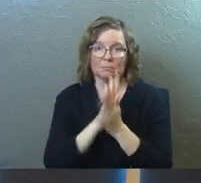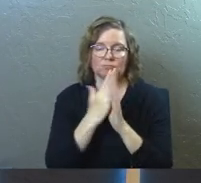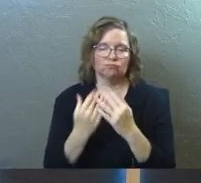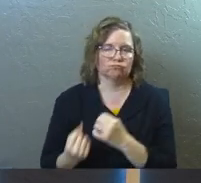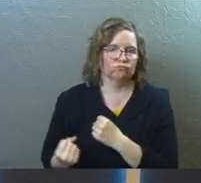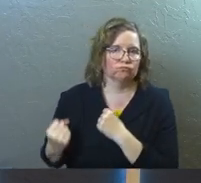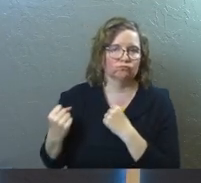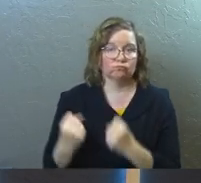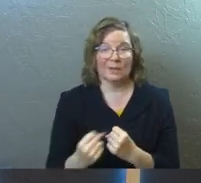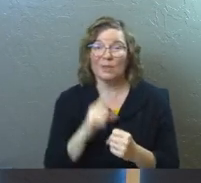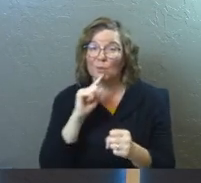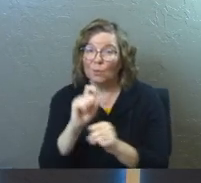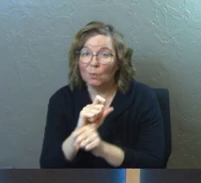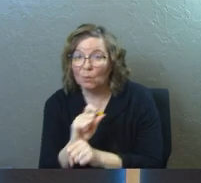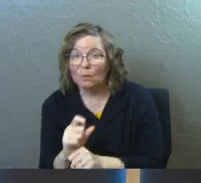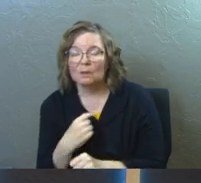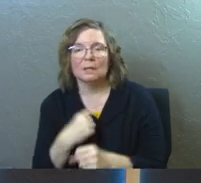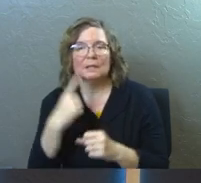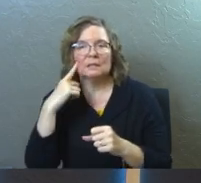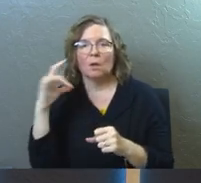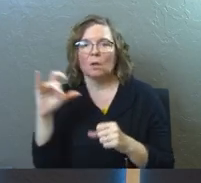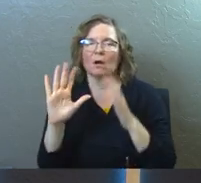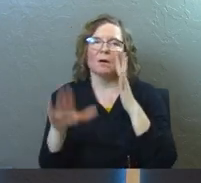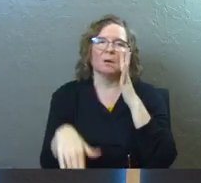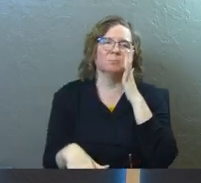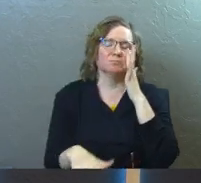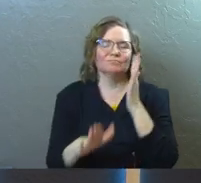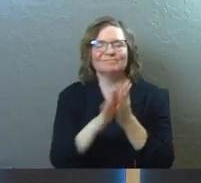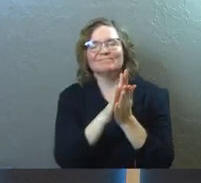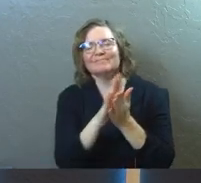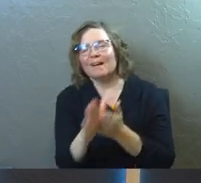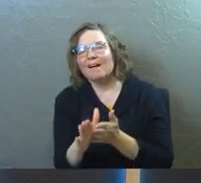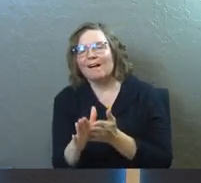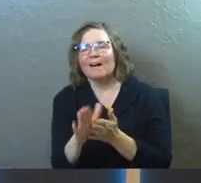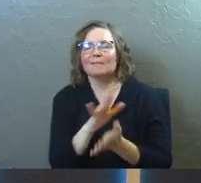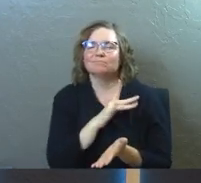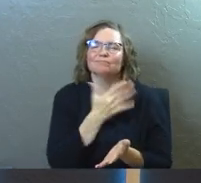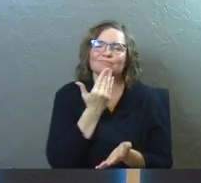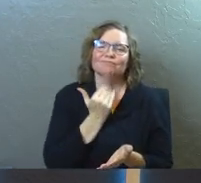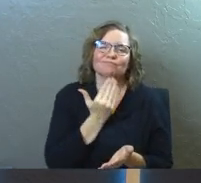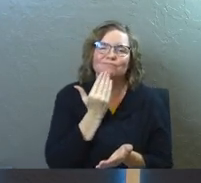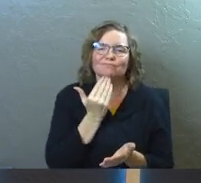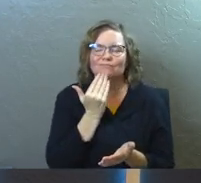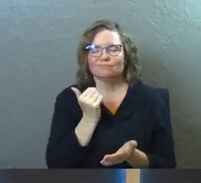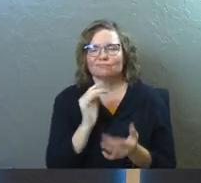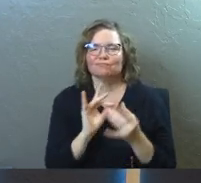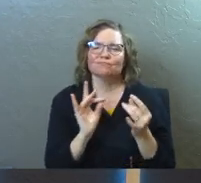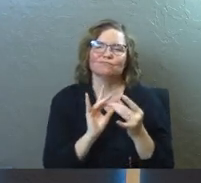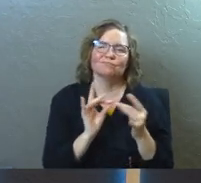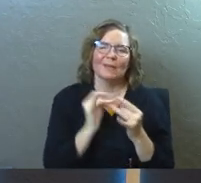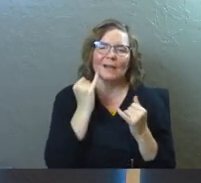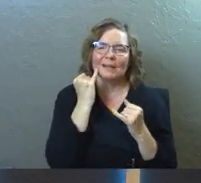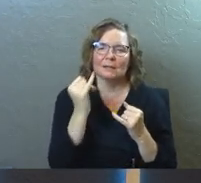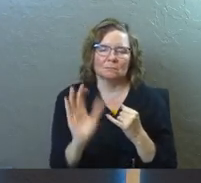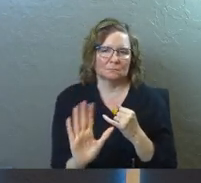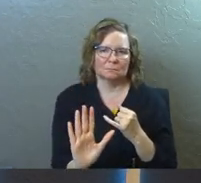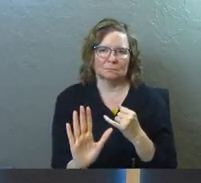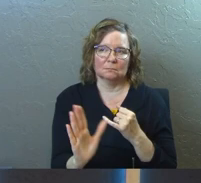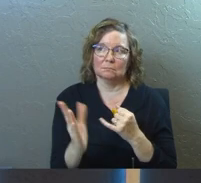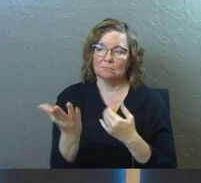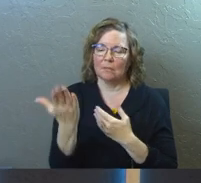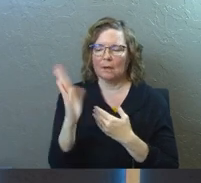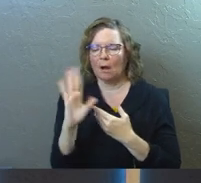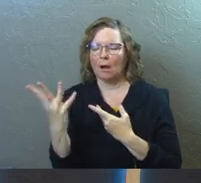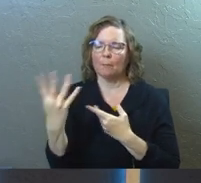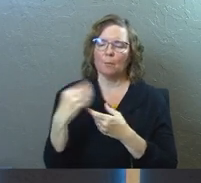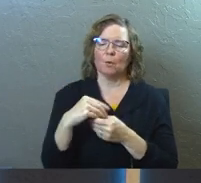And this is real. I mean, it can just sound like, oh, nice, you know, Hallmark card kind of an idea. Bring God